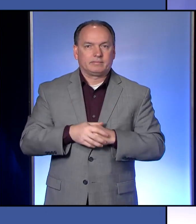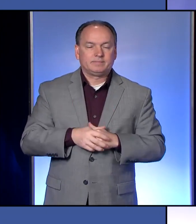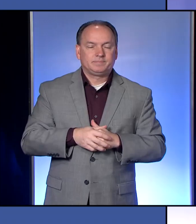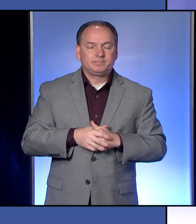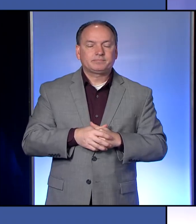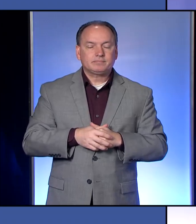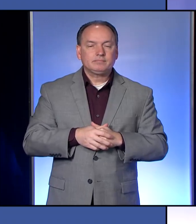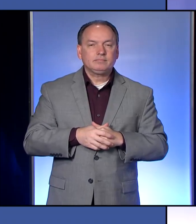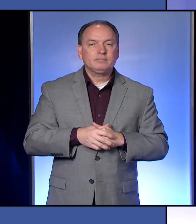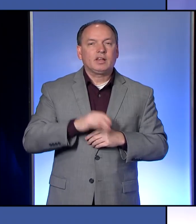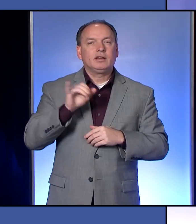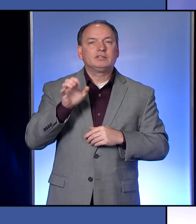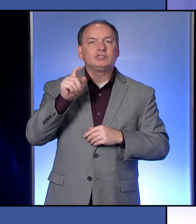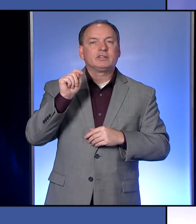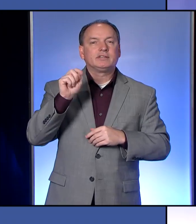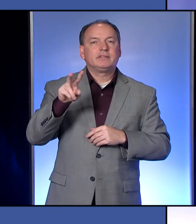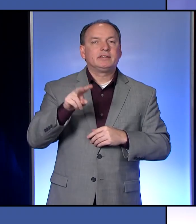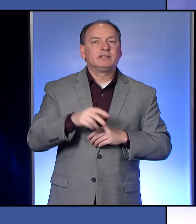Jet TV.